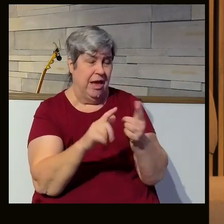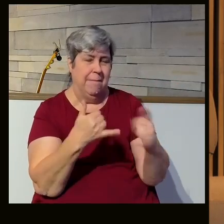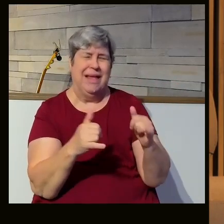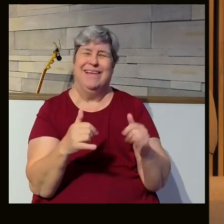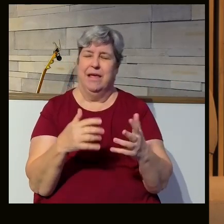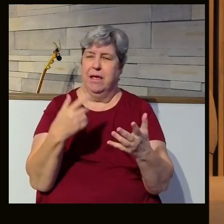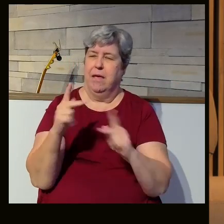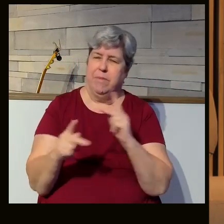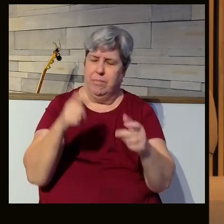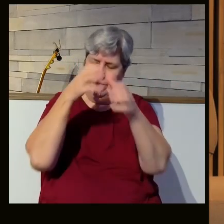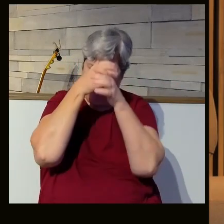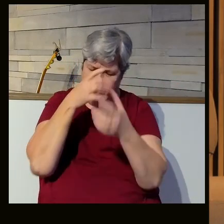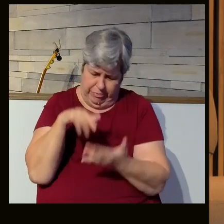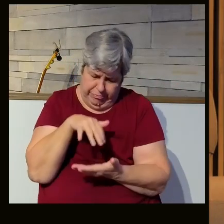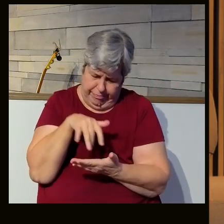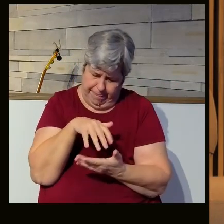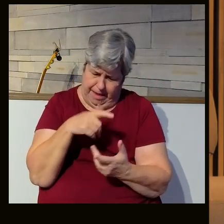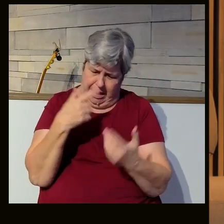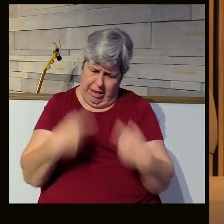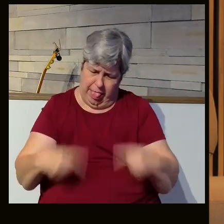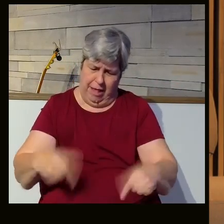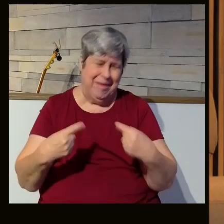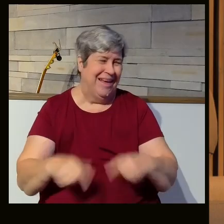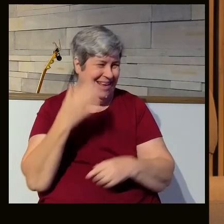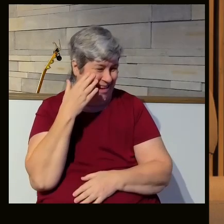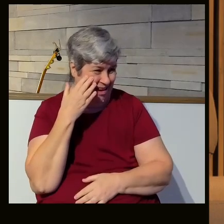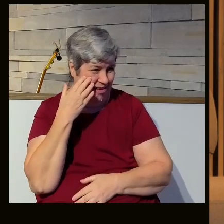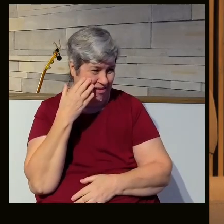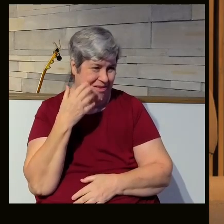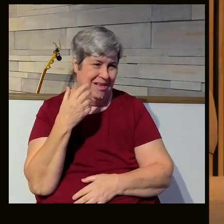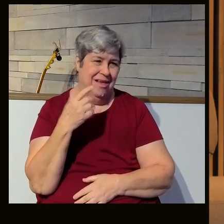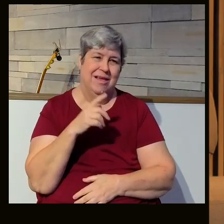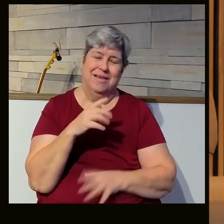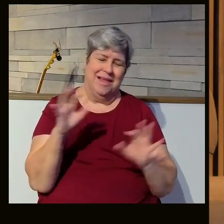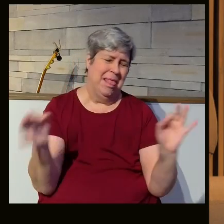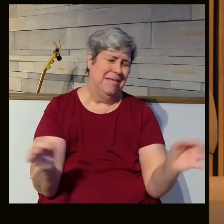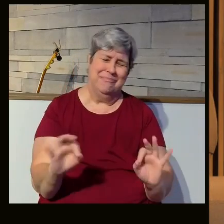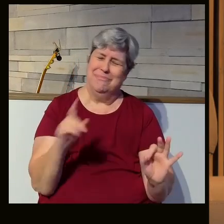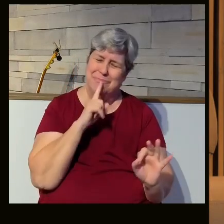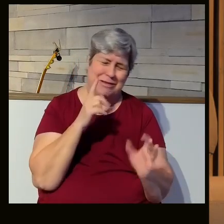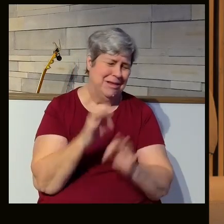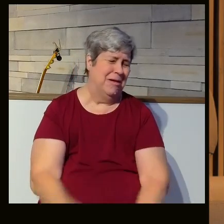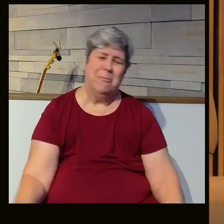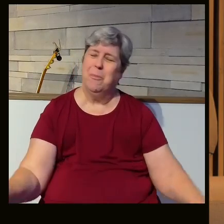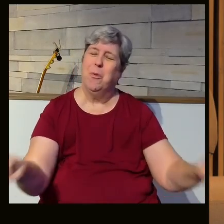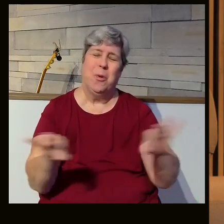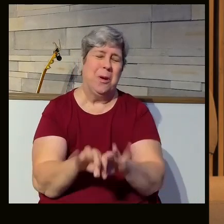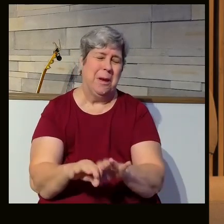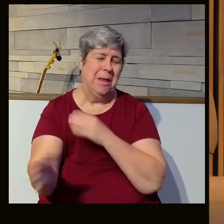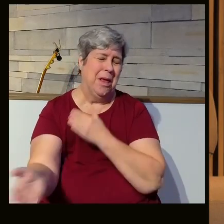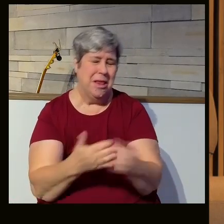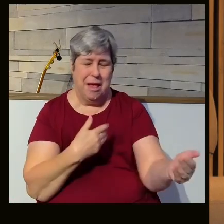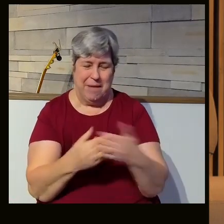love to debate this. And when scholars debate things, it's usually of high insignificance, all right? Because the